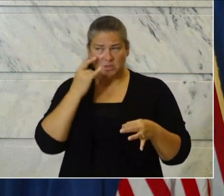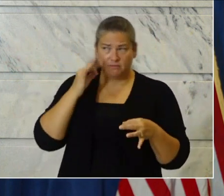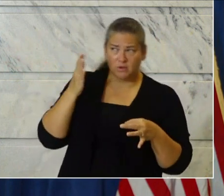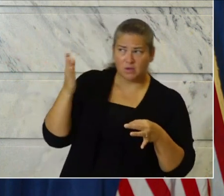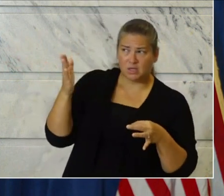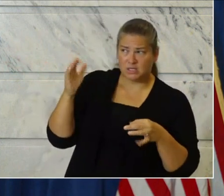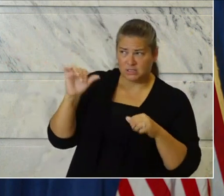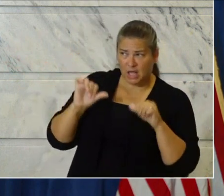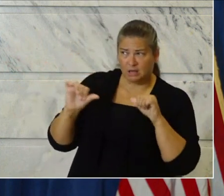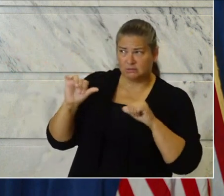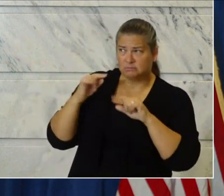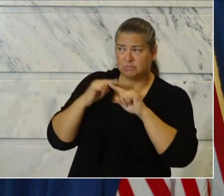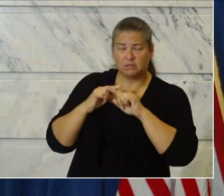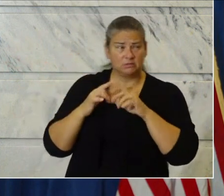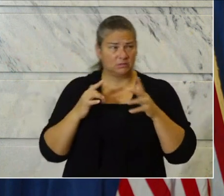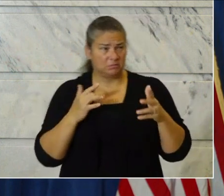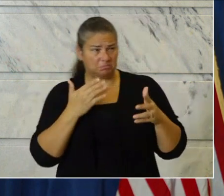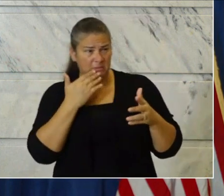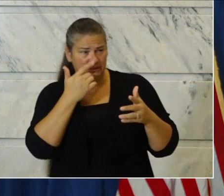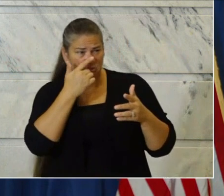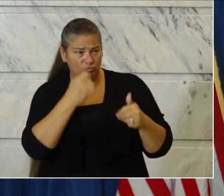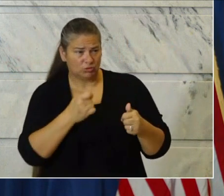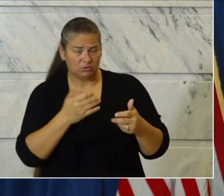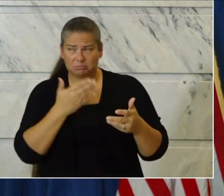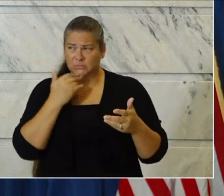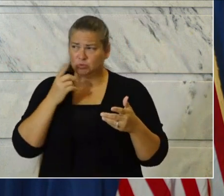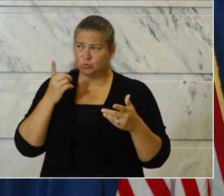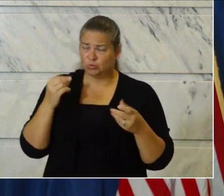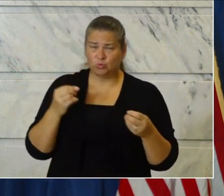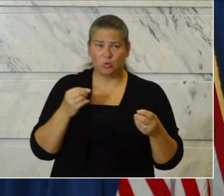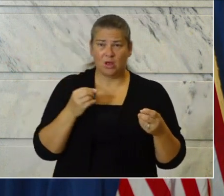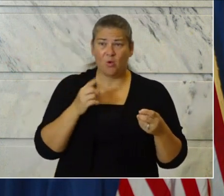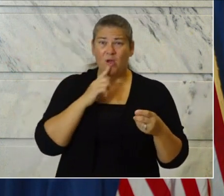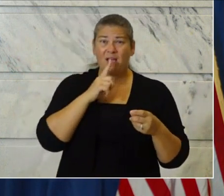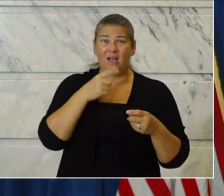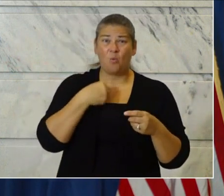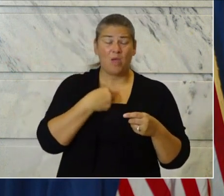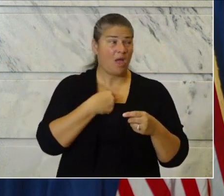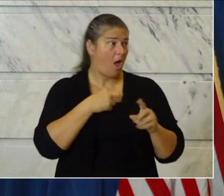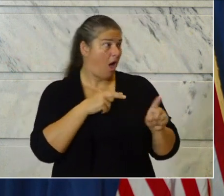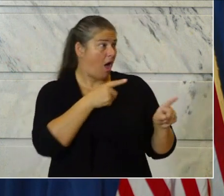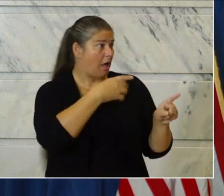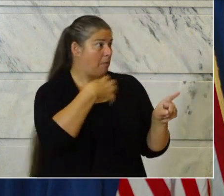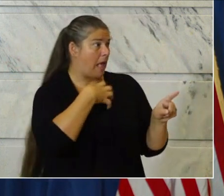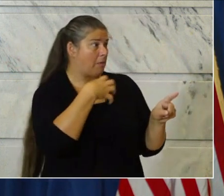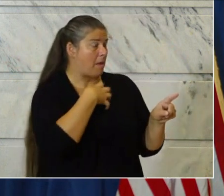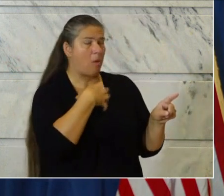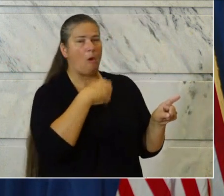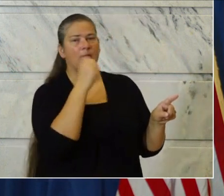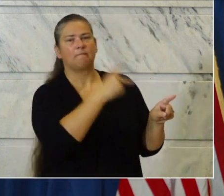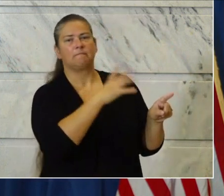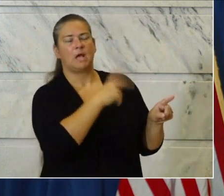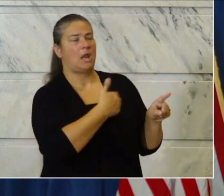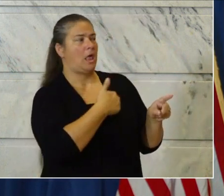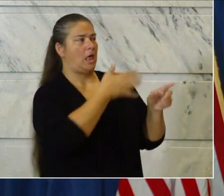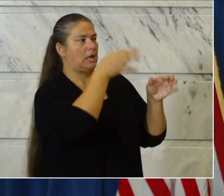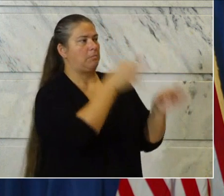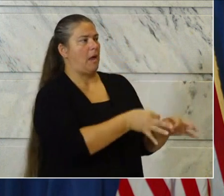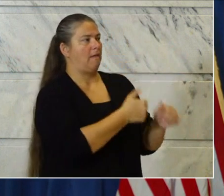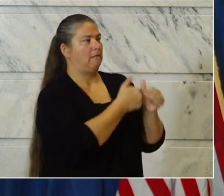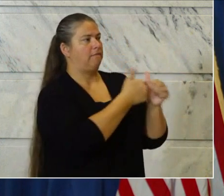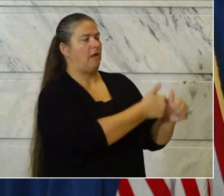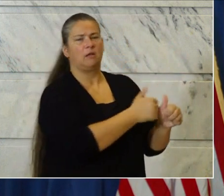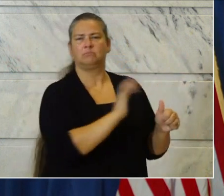interest of those we serve, and not just based on complaints. When we start making decisions based on that, on